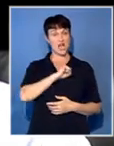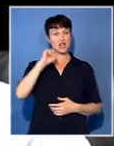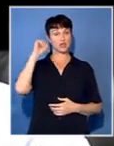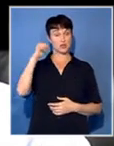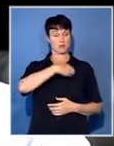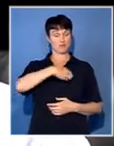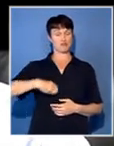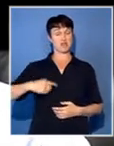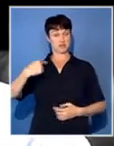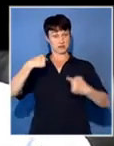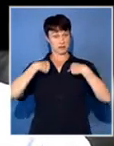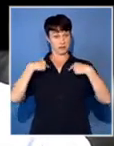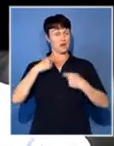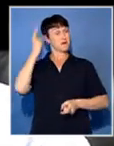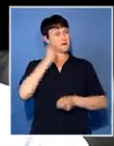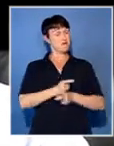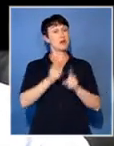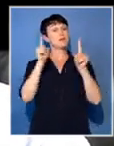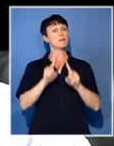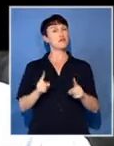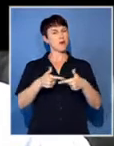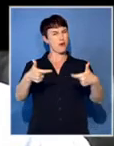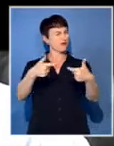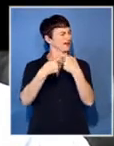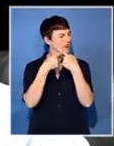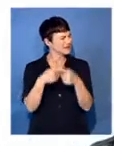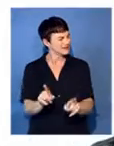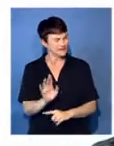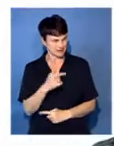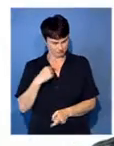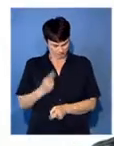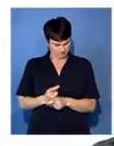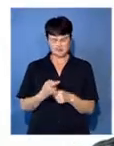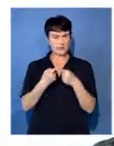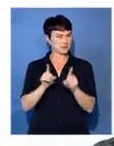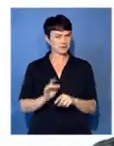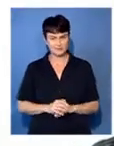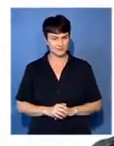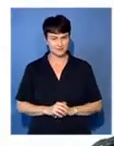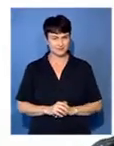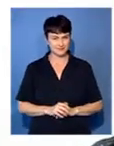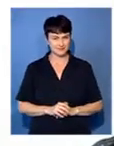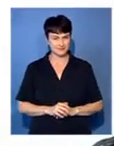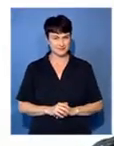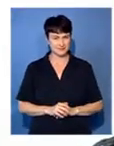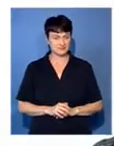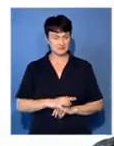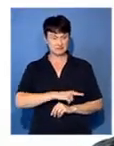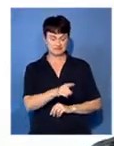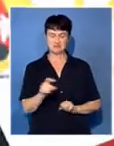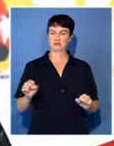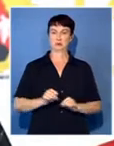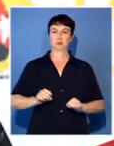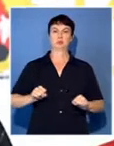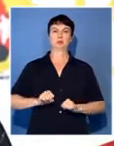convene a special Congress it's not true they know it's not true comrades may be agey to want to rush